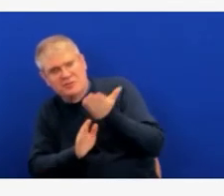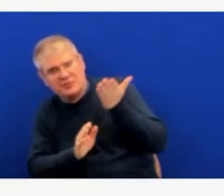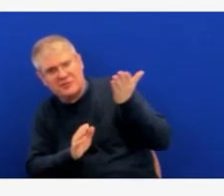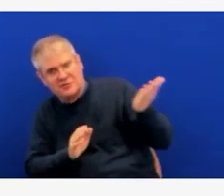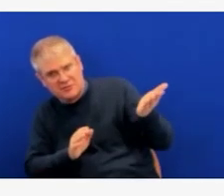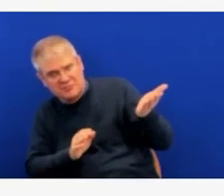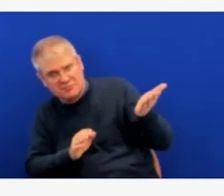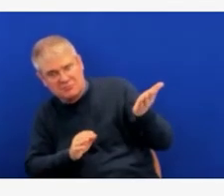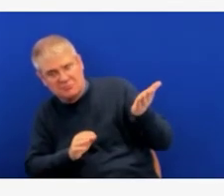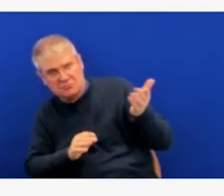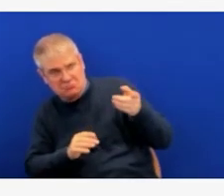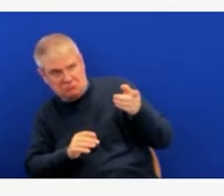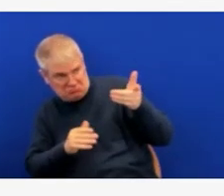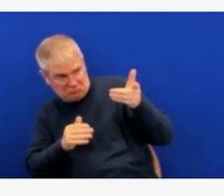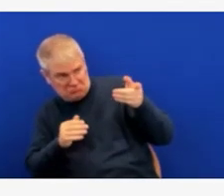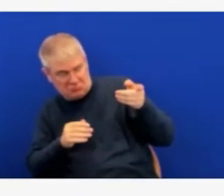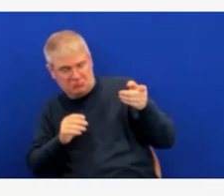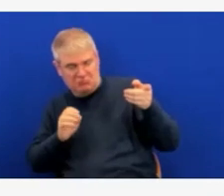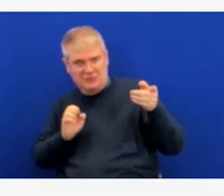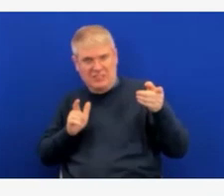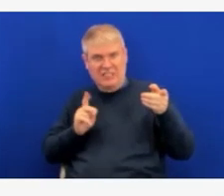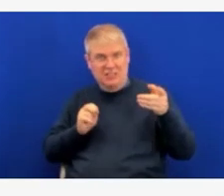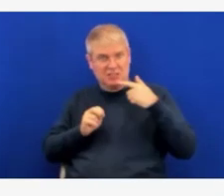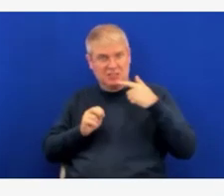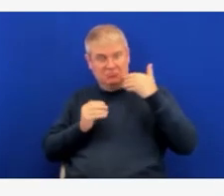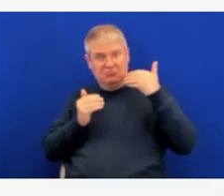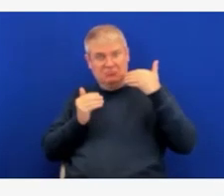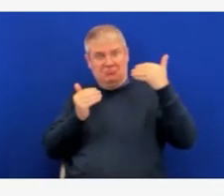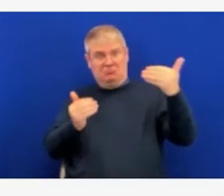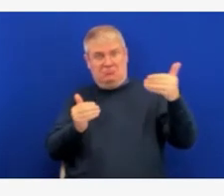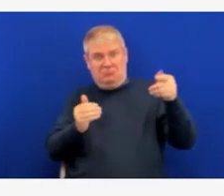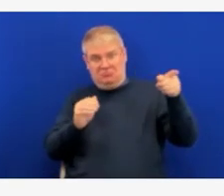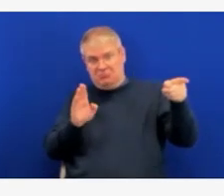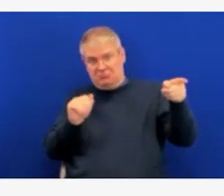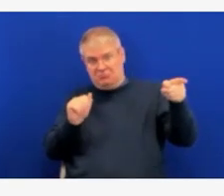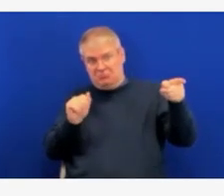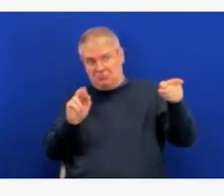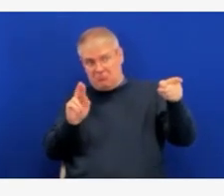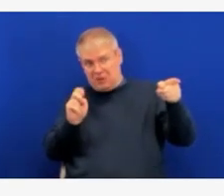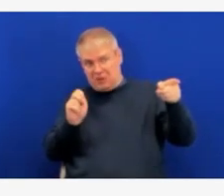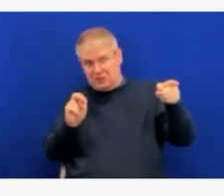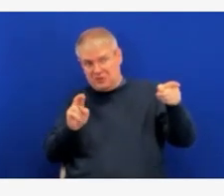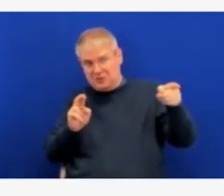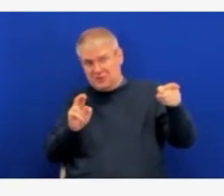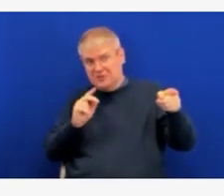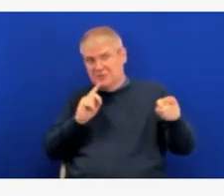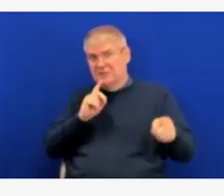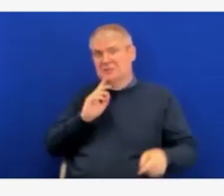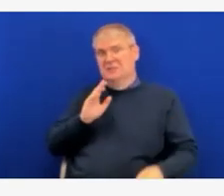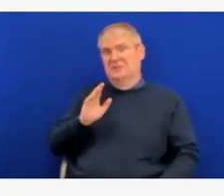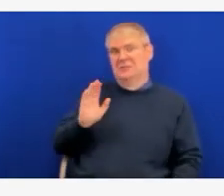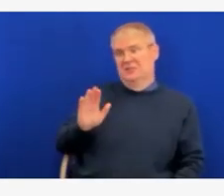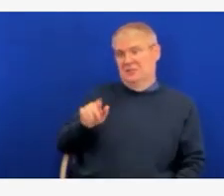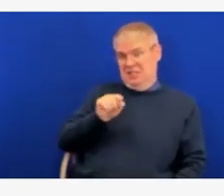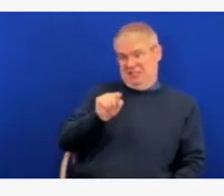I honestly don't have a lot of data. When you look at the overall data, it's 7% to 8% of overall cases of COVID.